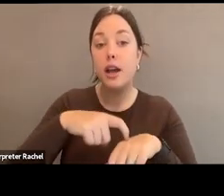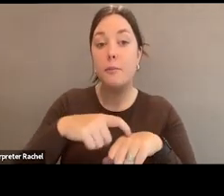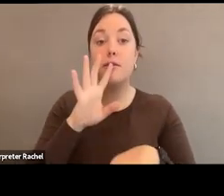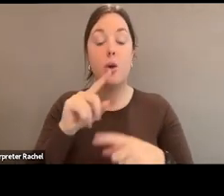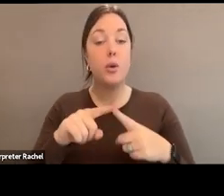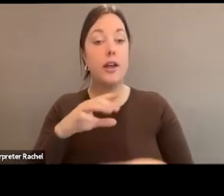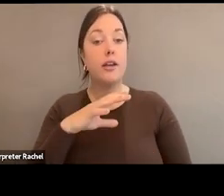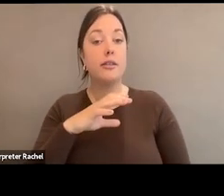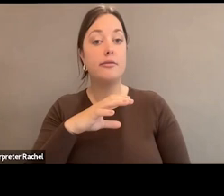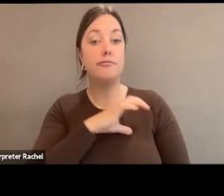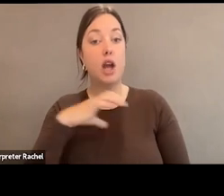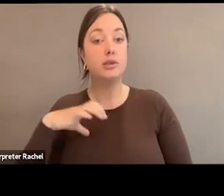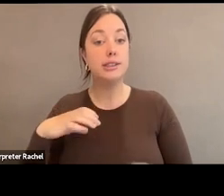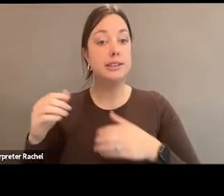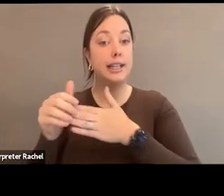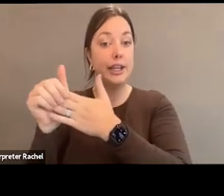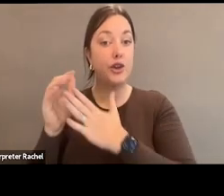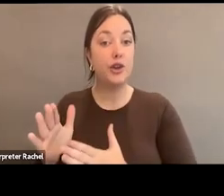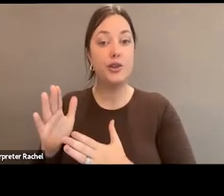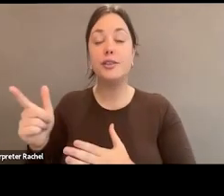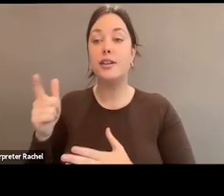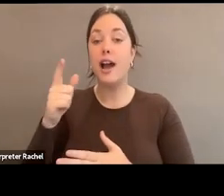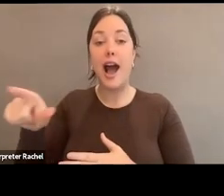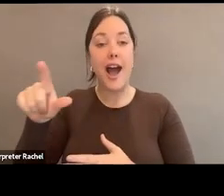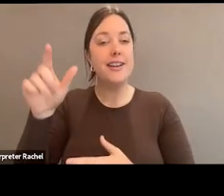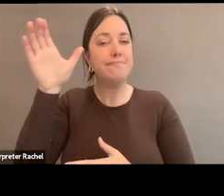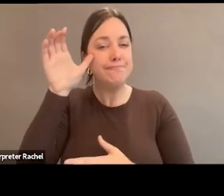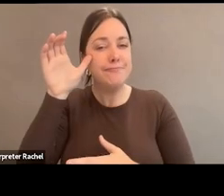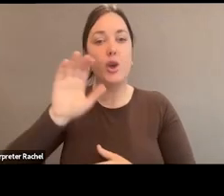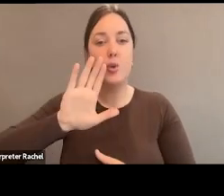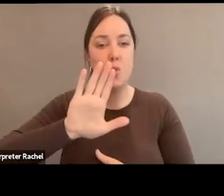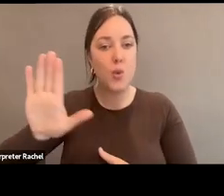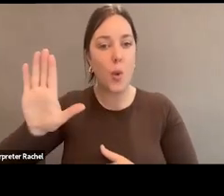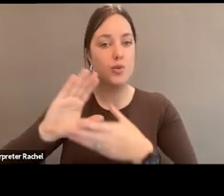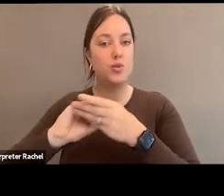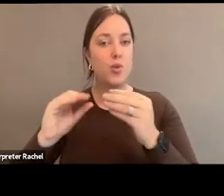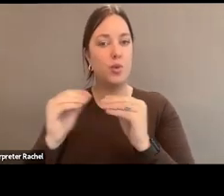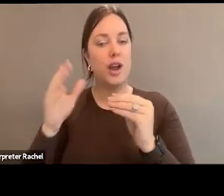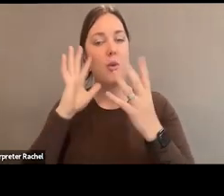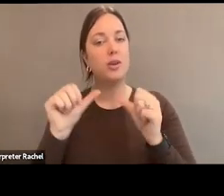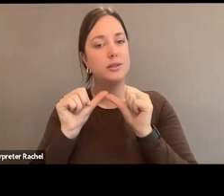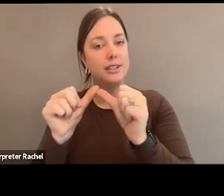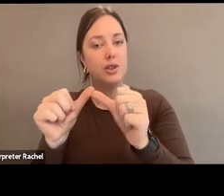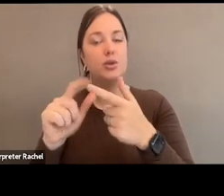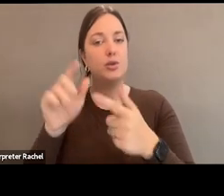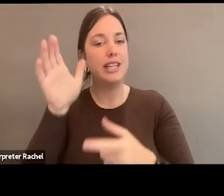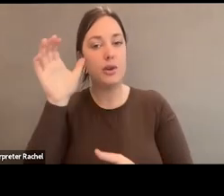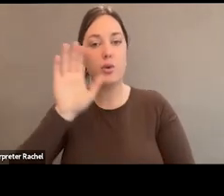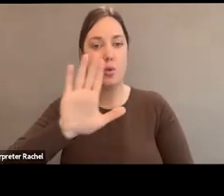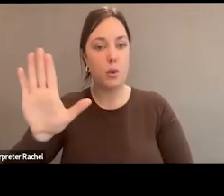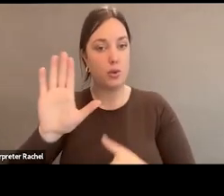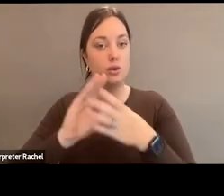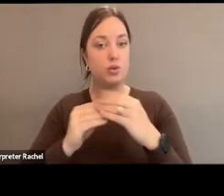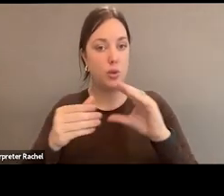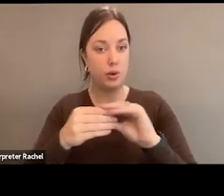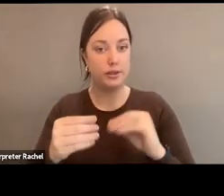I get great joy in being able to care forward your stories, and that's what they want to hear. And so I'm looking to continue to be able to do that as well. And I know